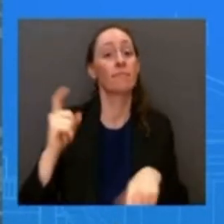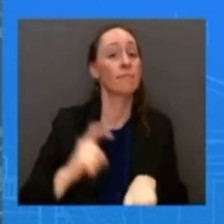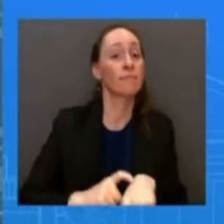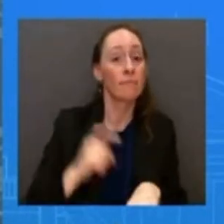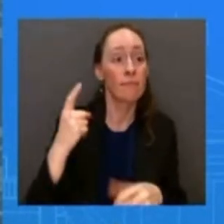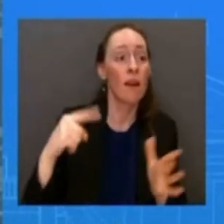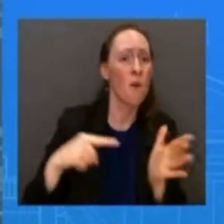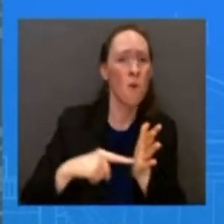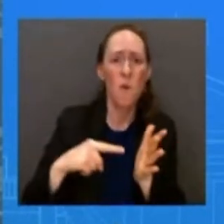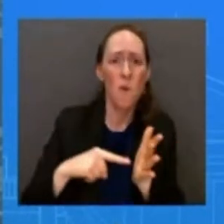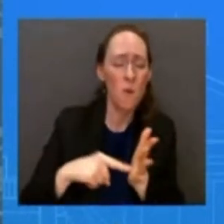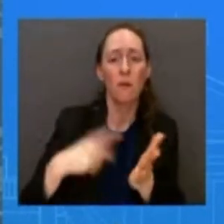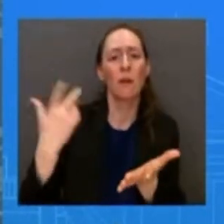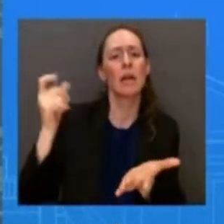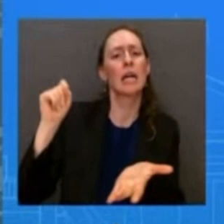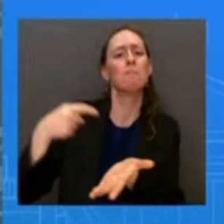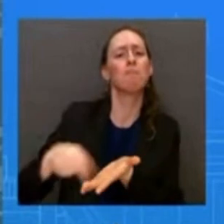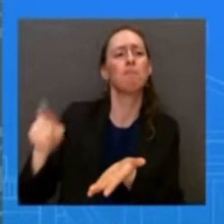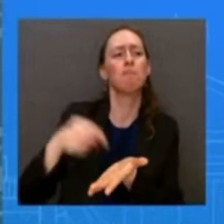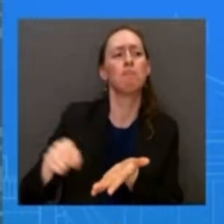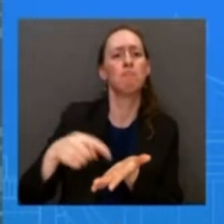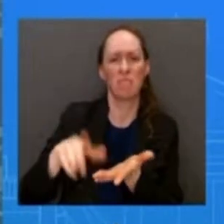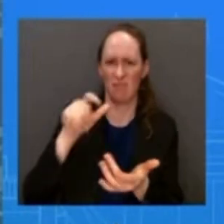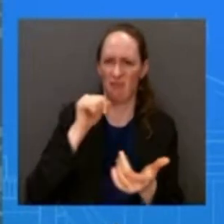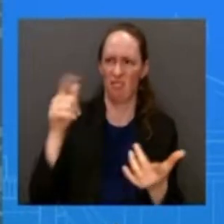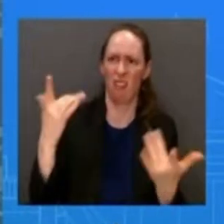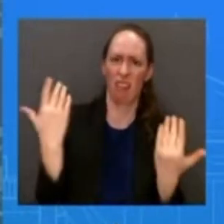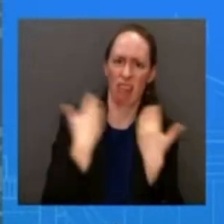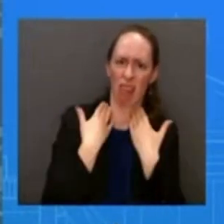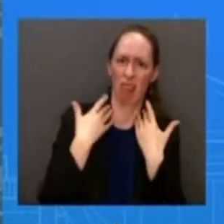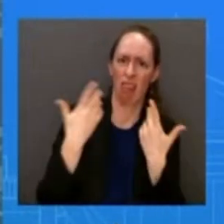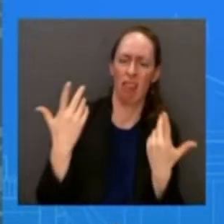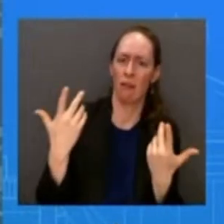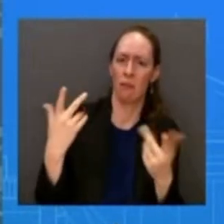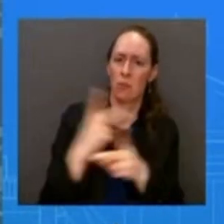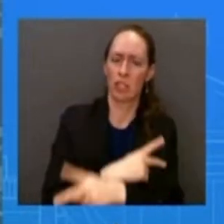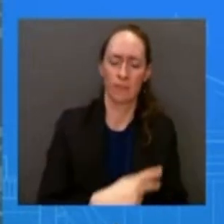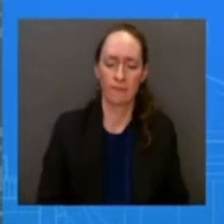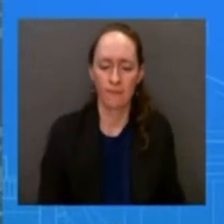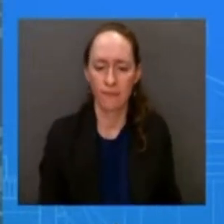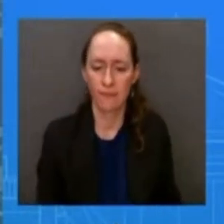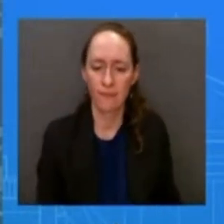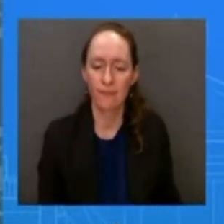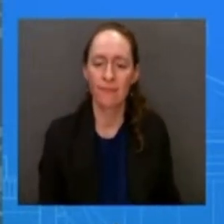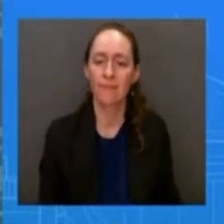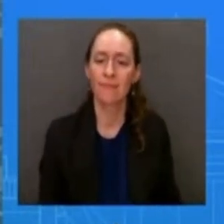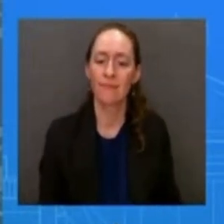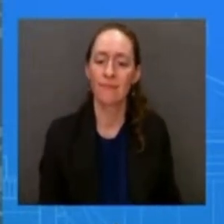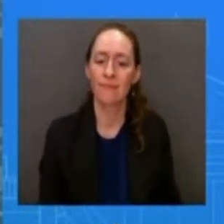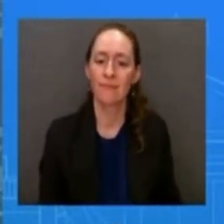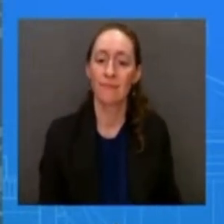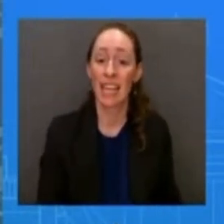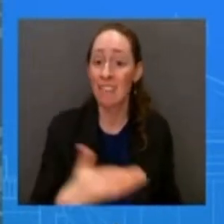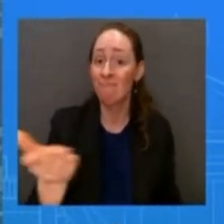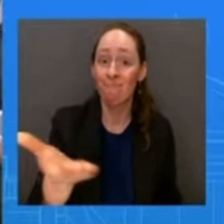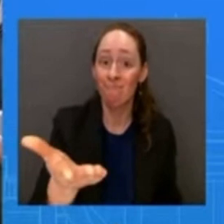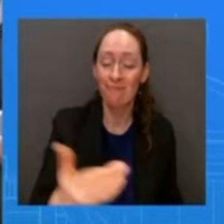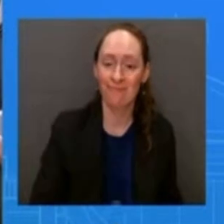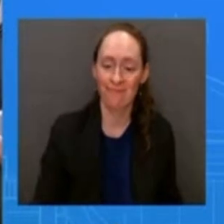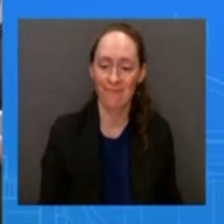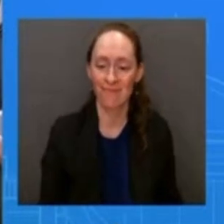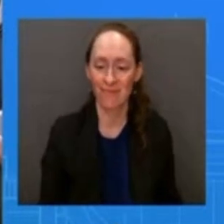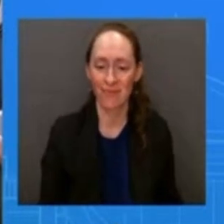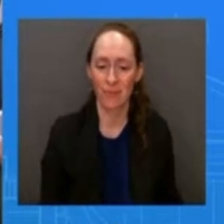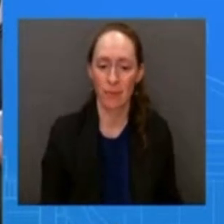feels like it's been forever too long too long all right the floor is yours let's get to the two subjects